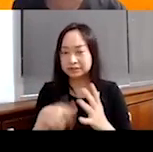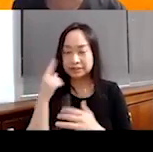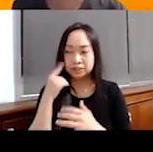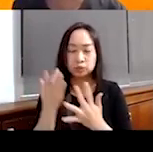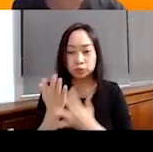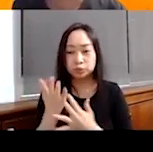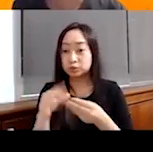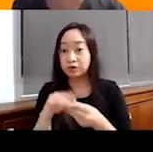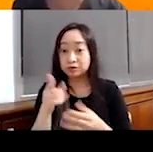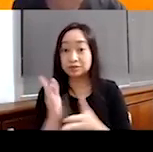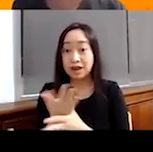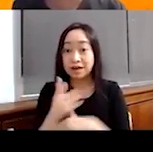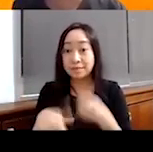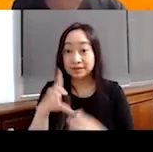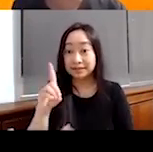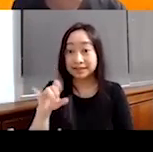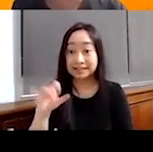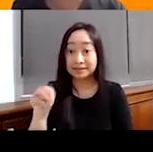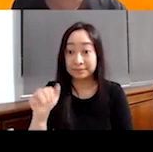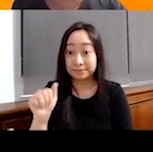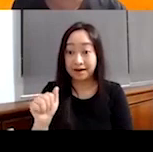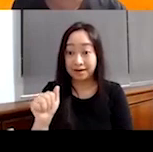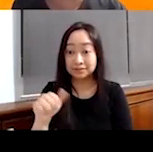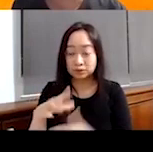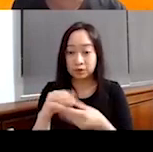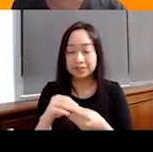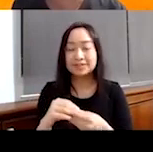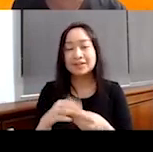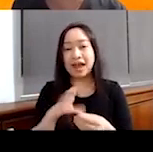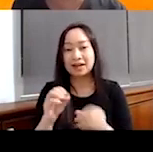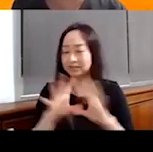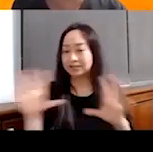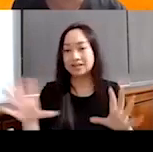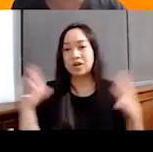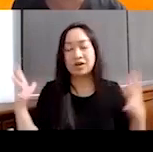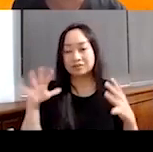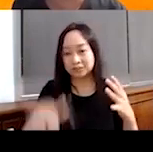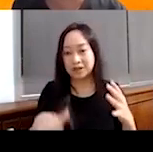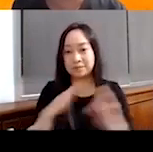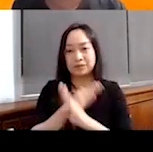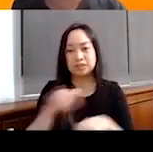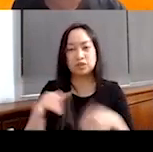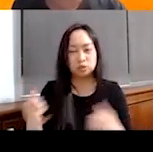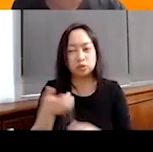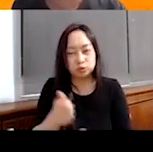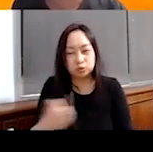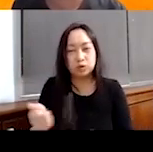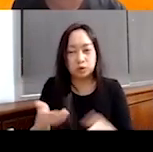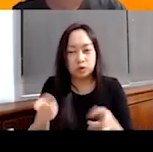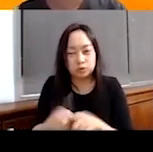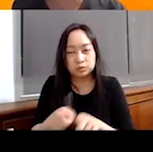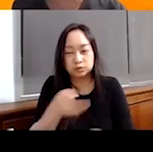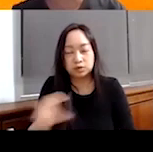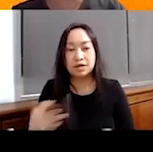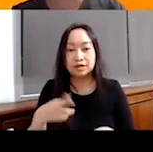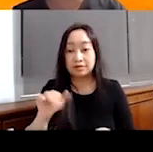the, the story that you shared of Lima and there's a lot of, clearly a lot of child protection issues as well. And, uh, the